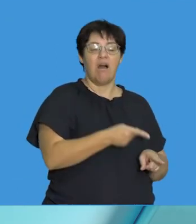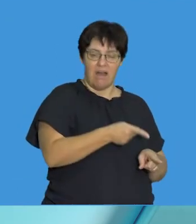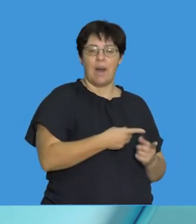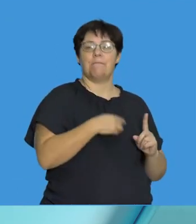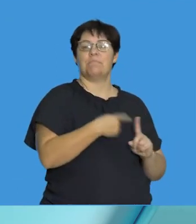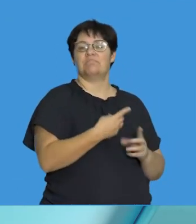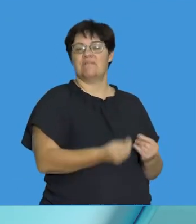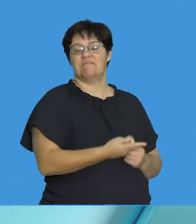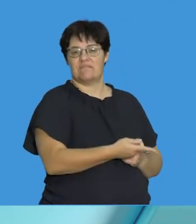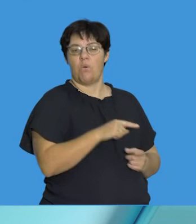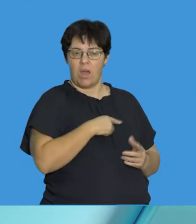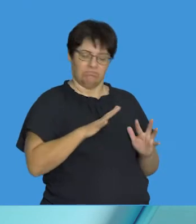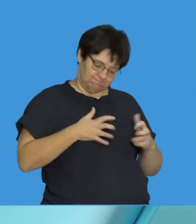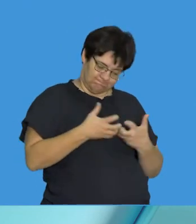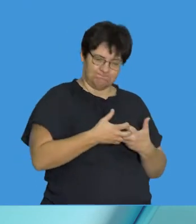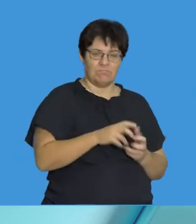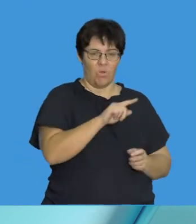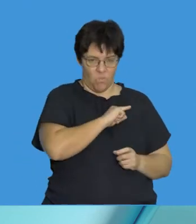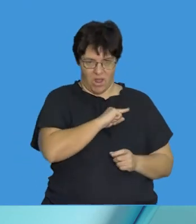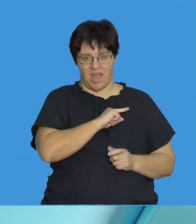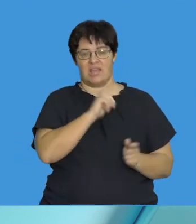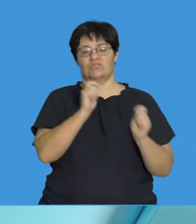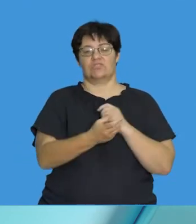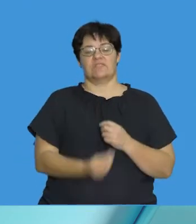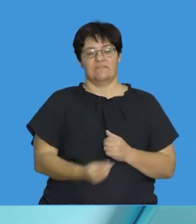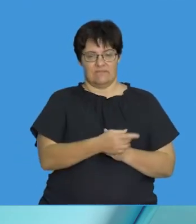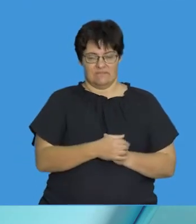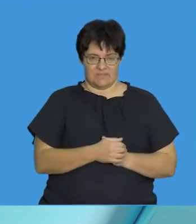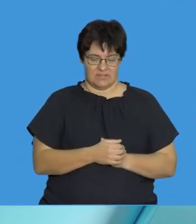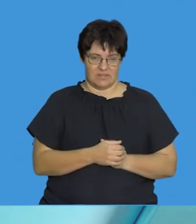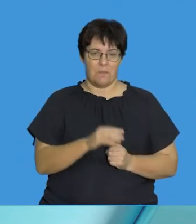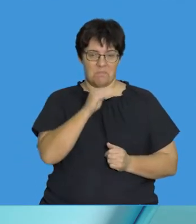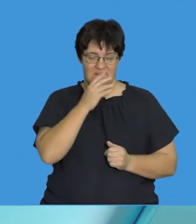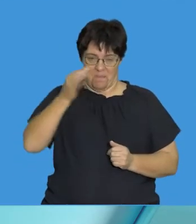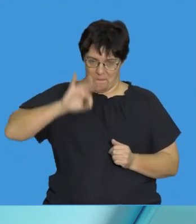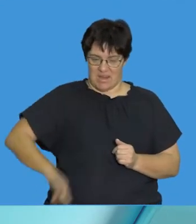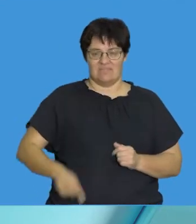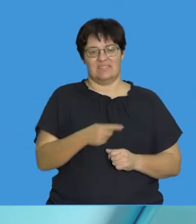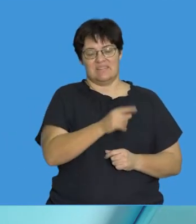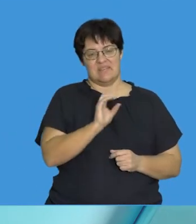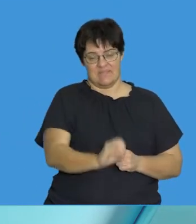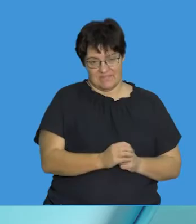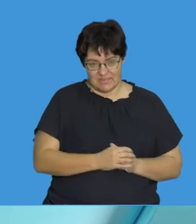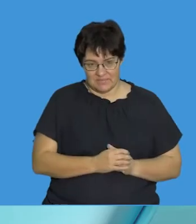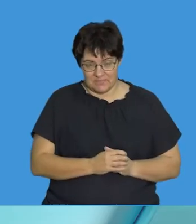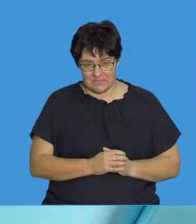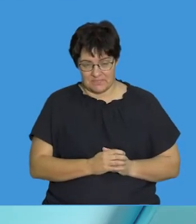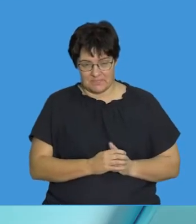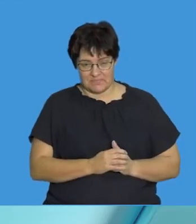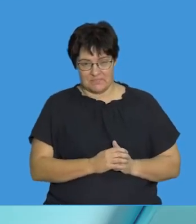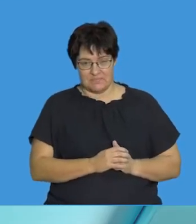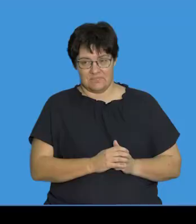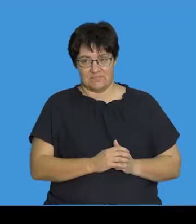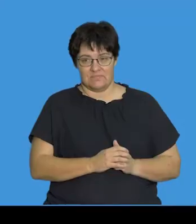advantage. and we say that they're better suited because of the mutation. And that becomes a beneficial mutation to the individual.